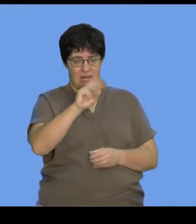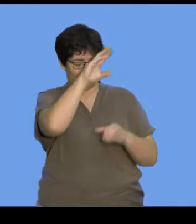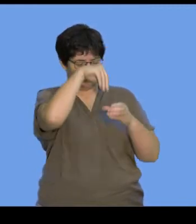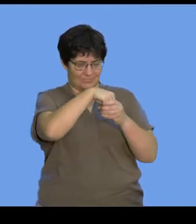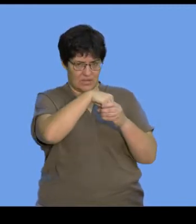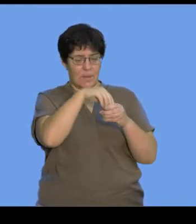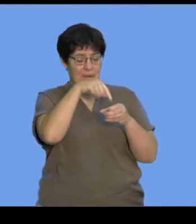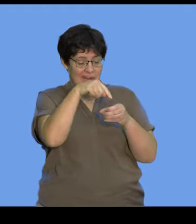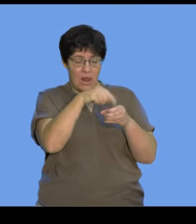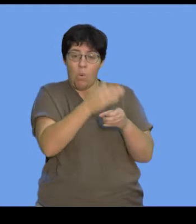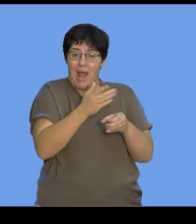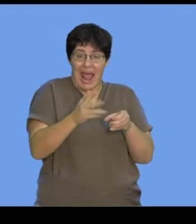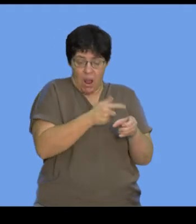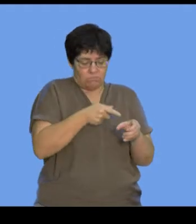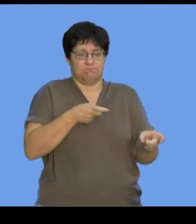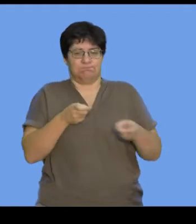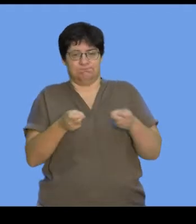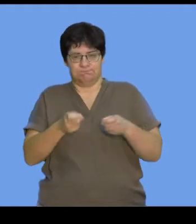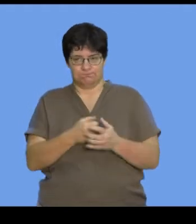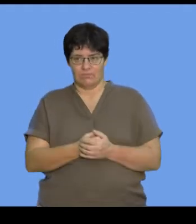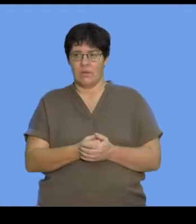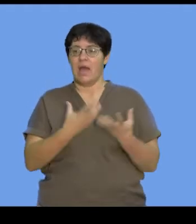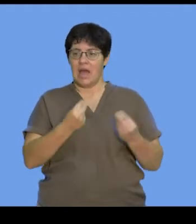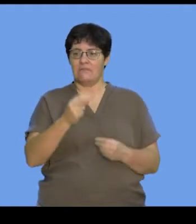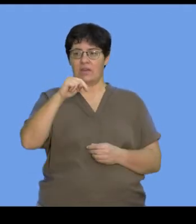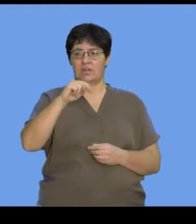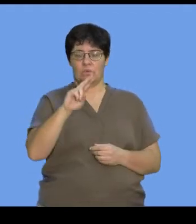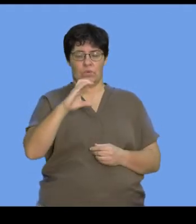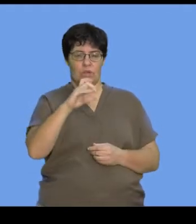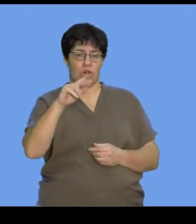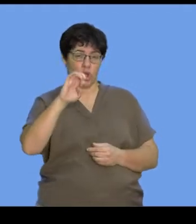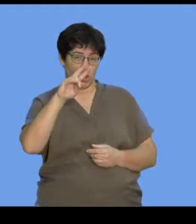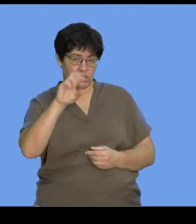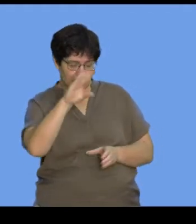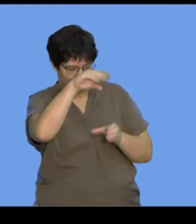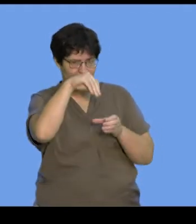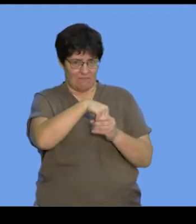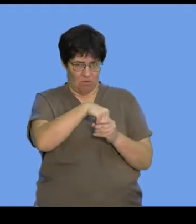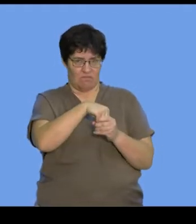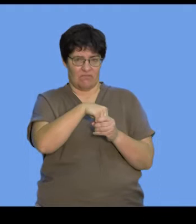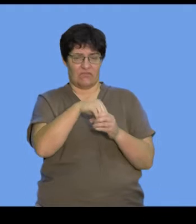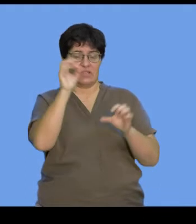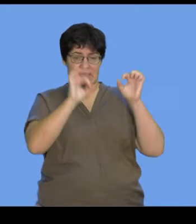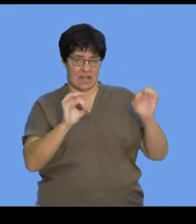the cell functions. So, again, the nucleus is part of that cell which controls how it functions.